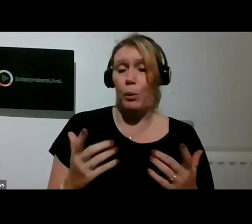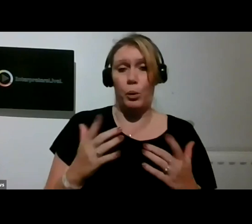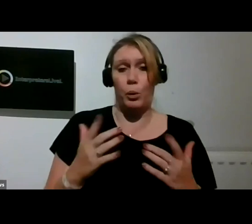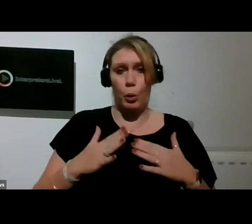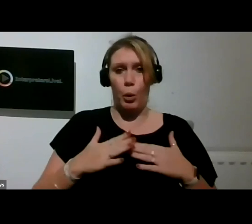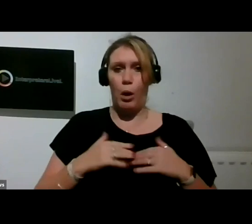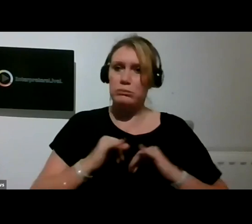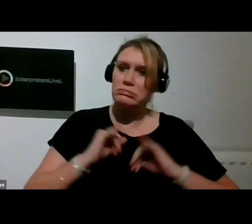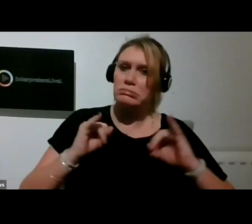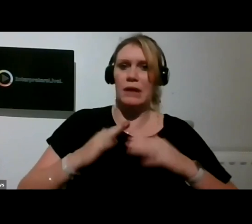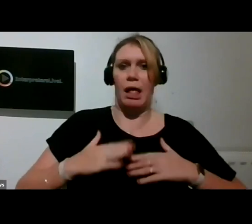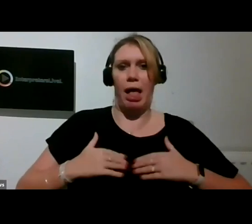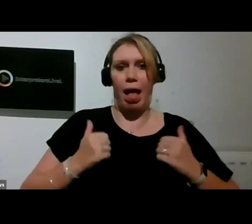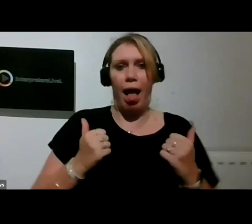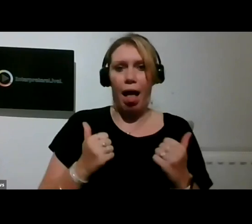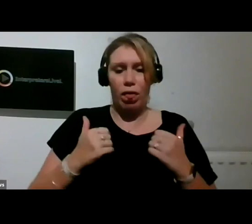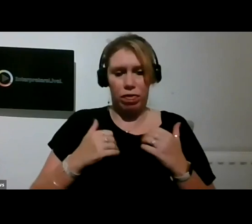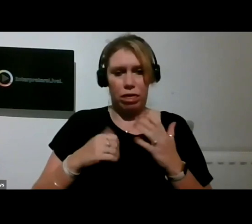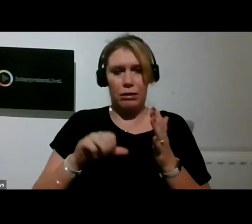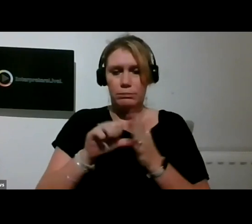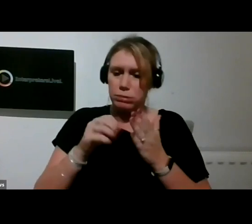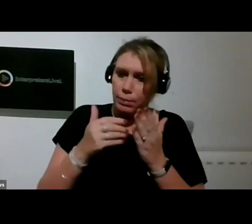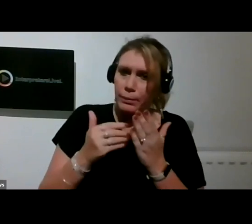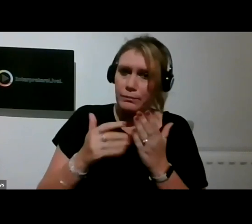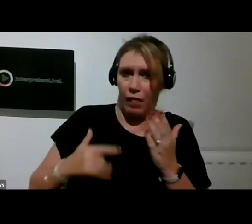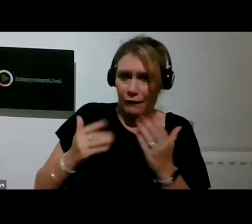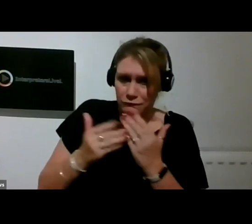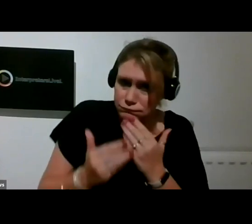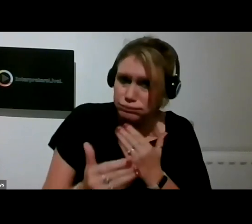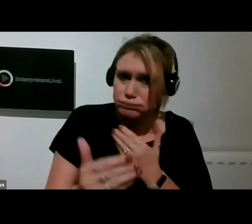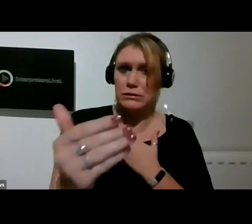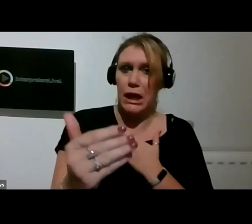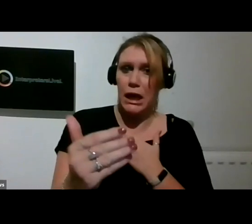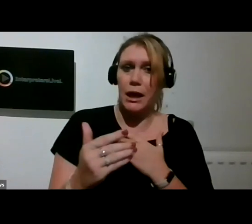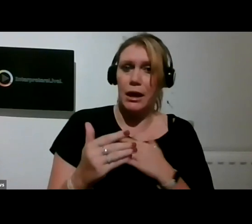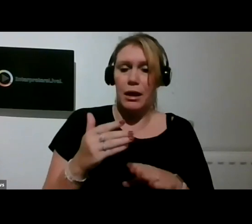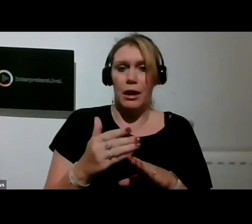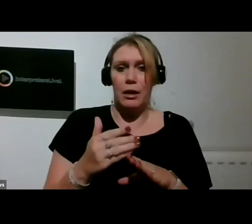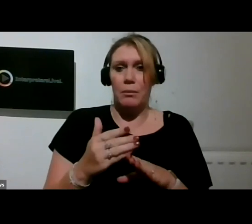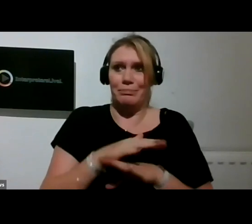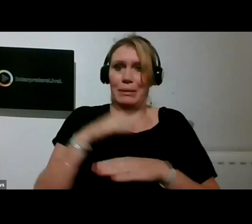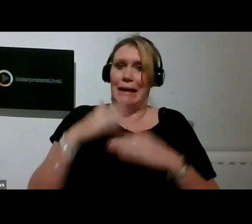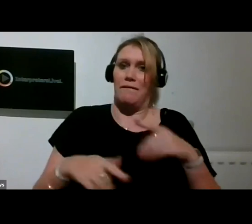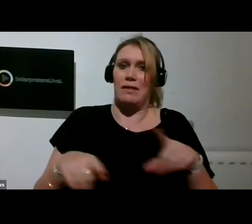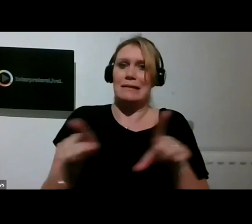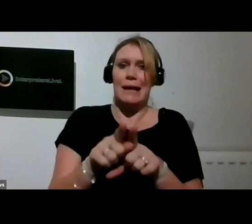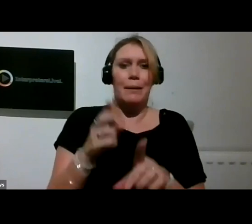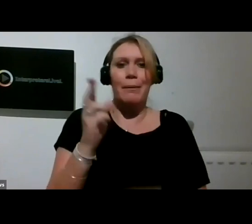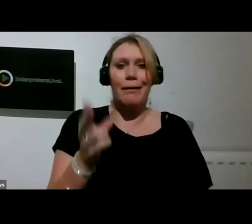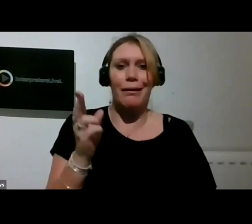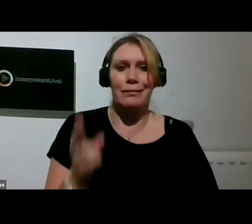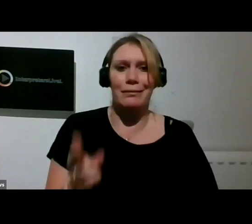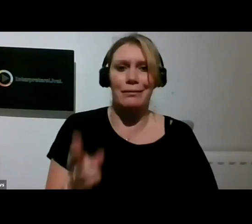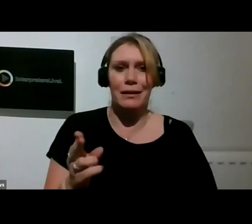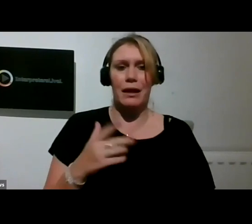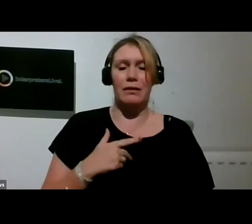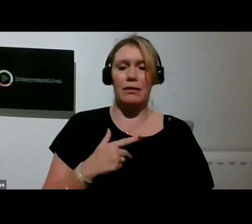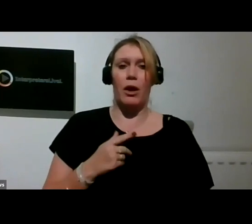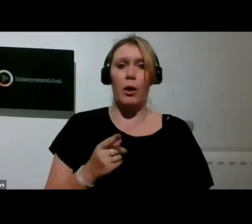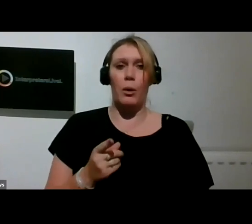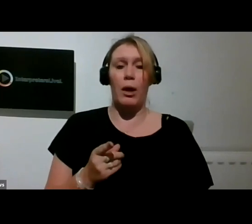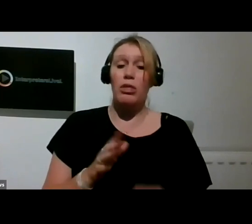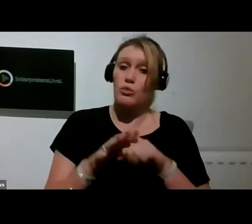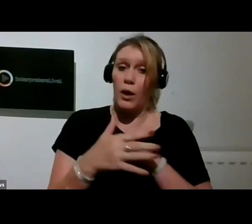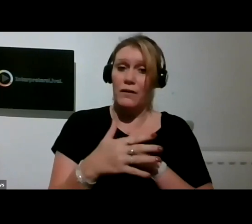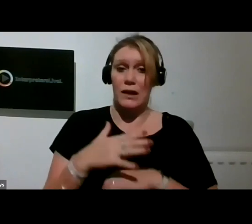-term health conditions. Before COVID we documented our work on our website to widen access and create